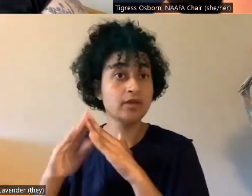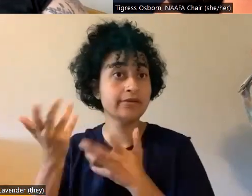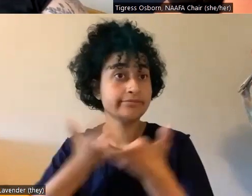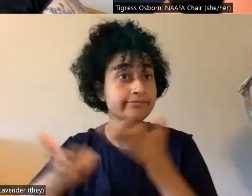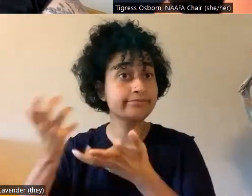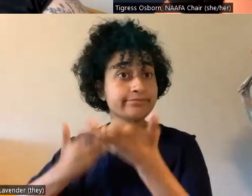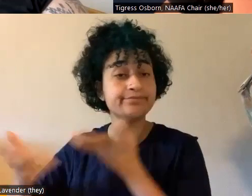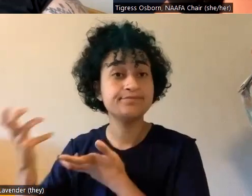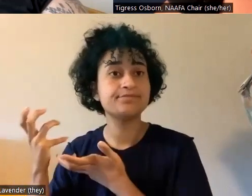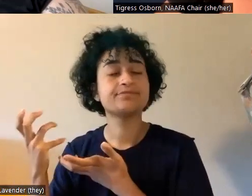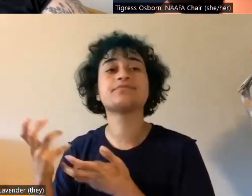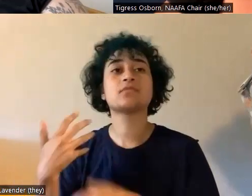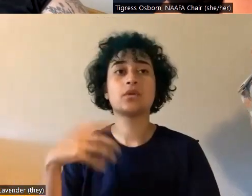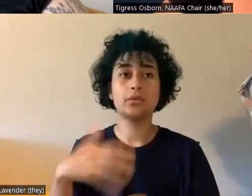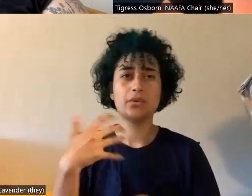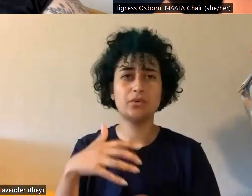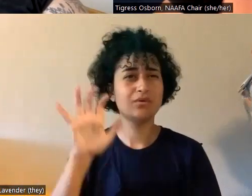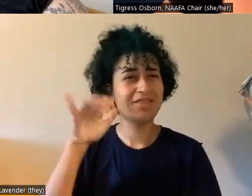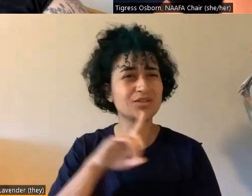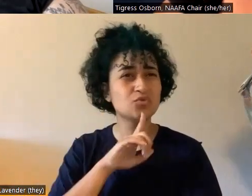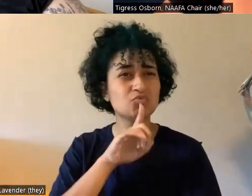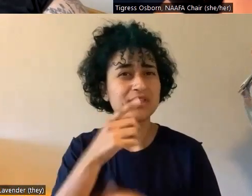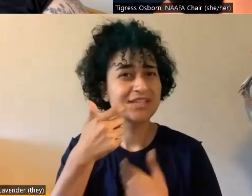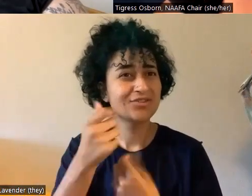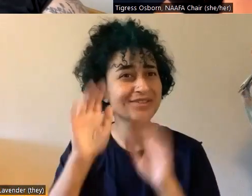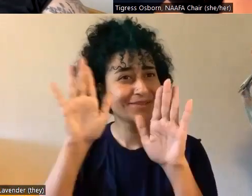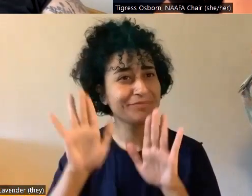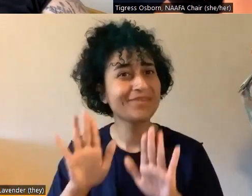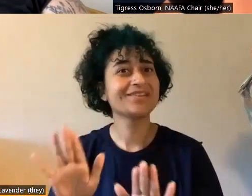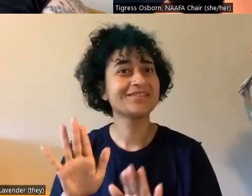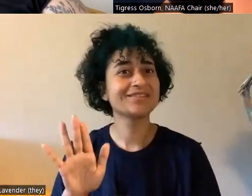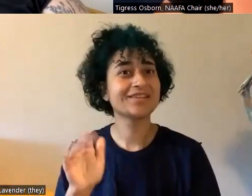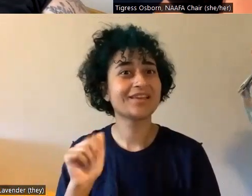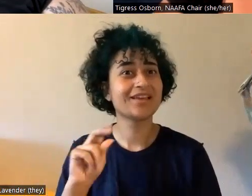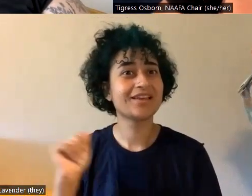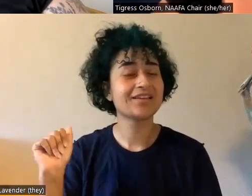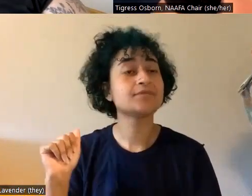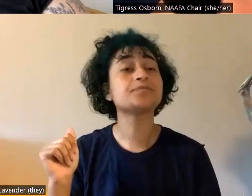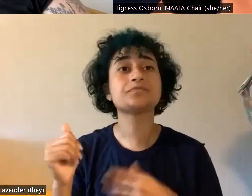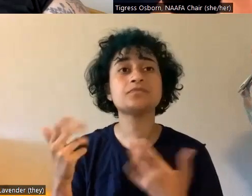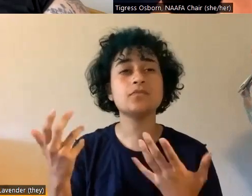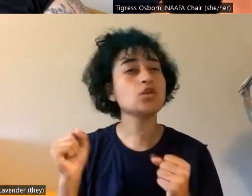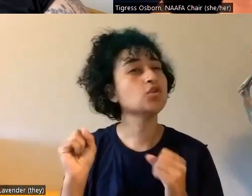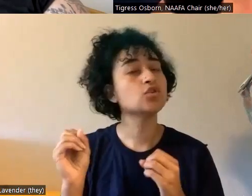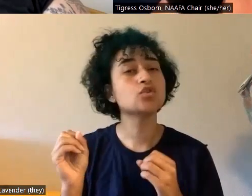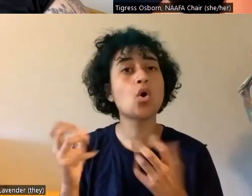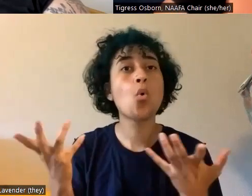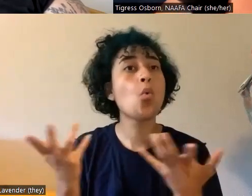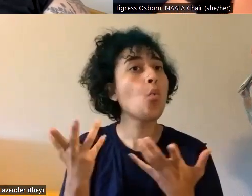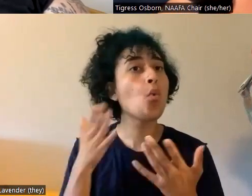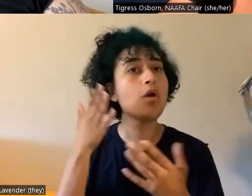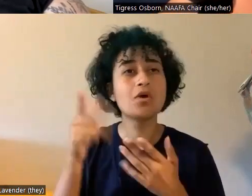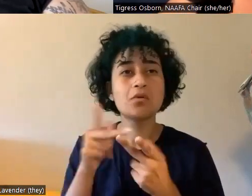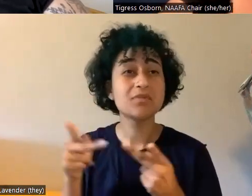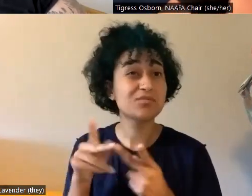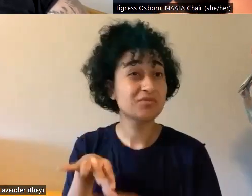That sounds really fantastic, Anna. Um, so let's give a little then hint of what kind of things people might find there when that